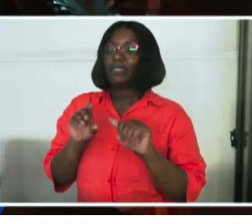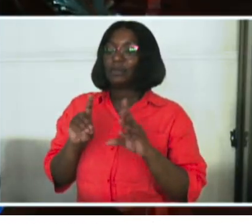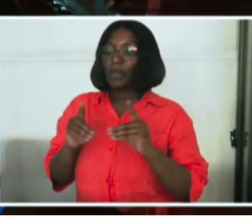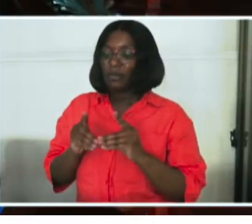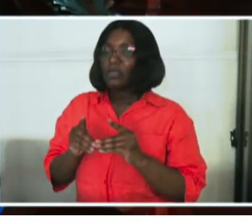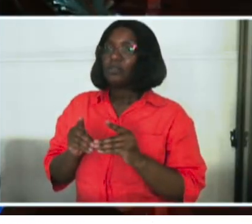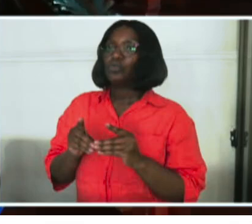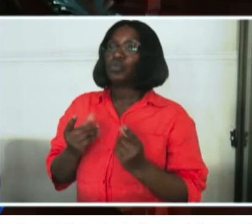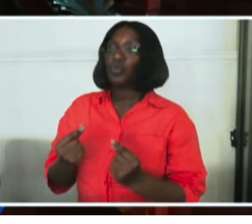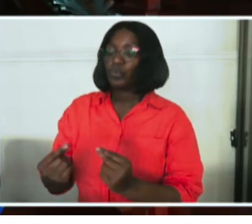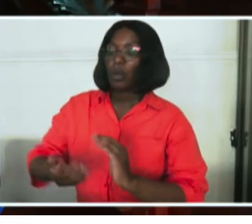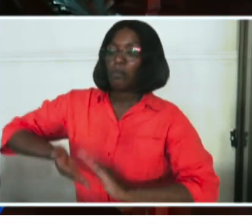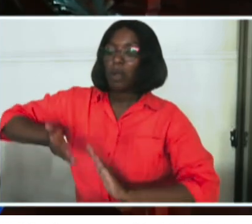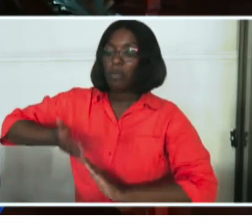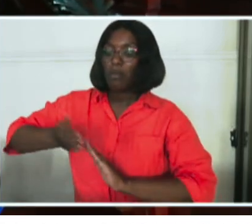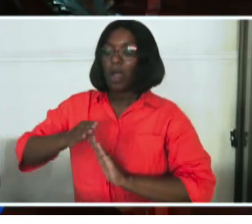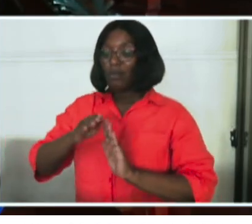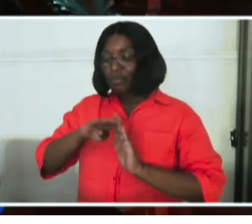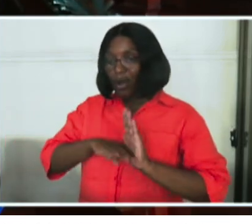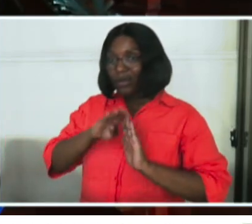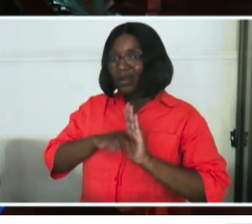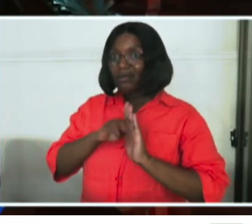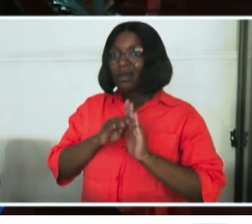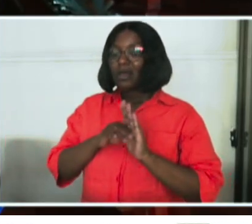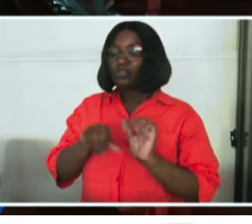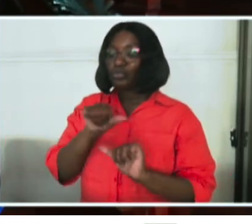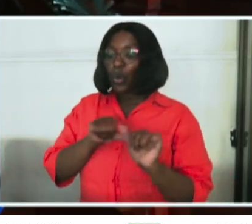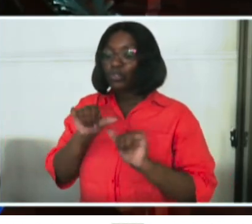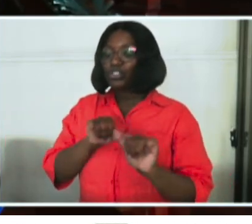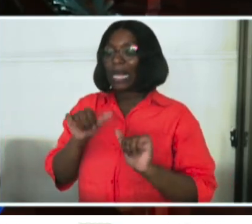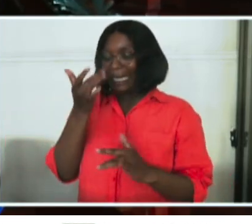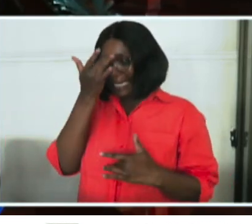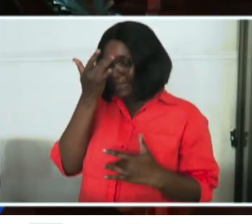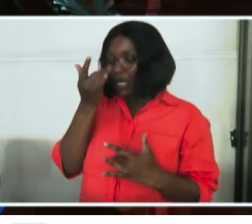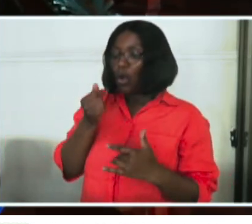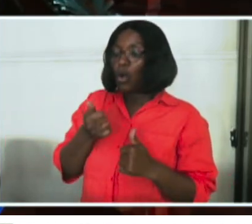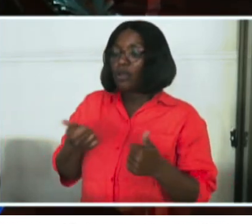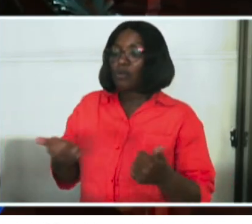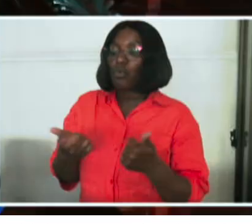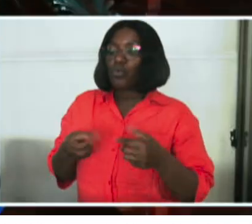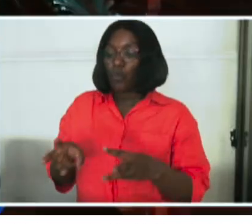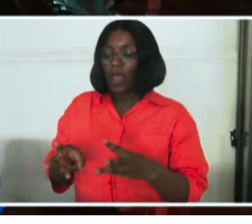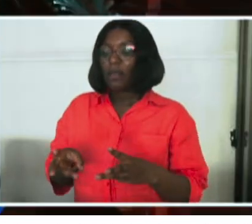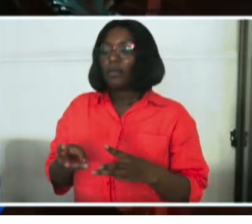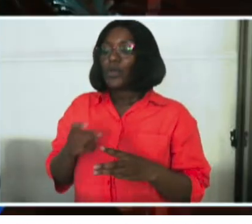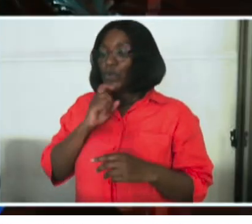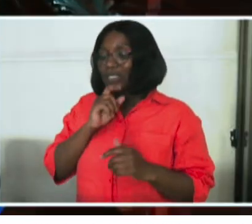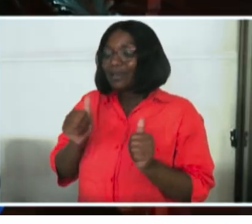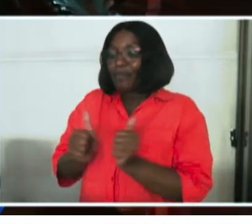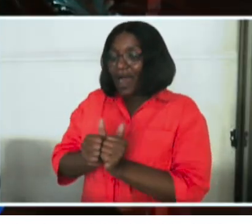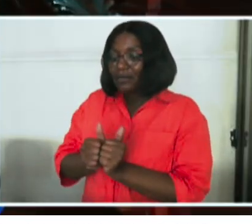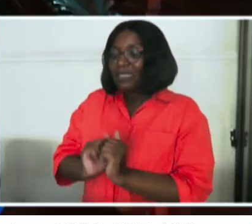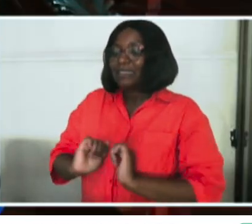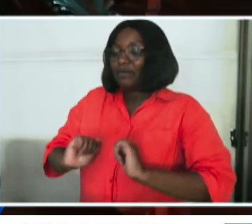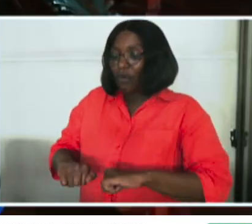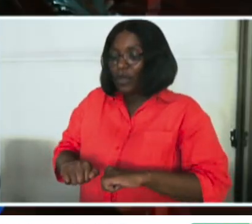intensify programs that are meant to fight social ills and keep young people on the right path. Through this partnership and we